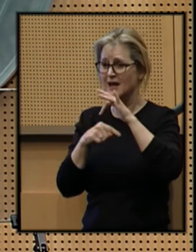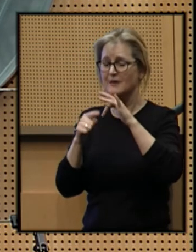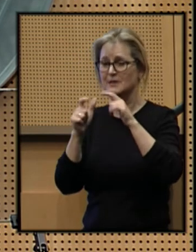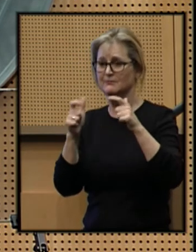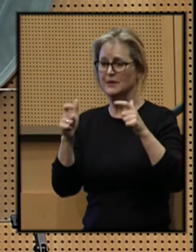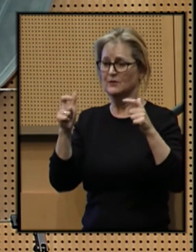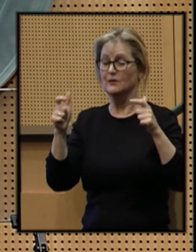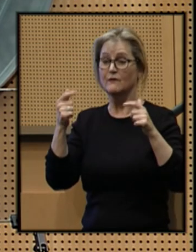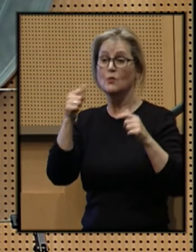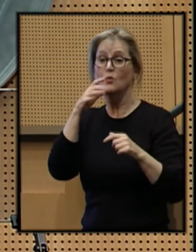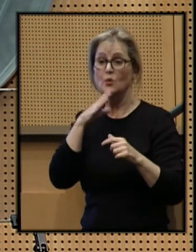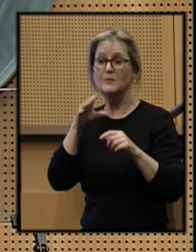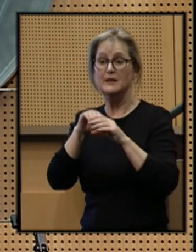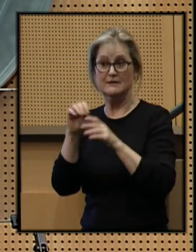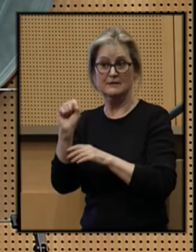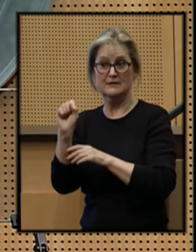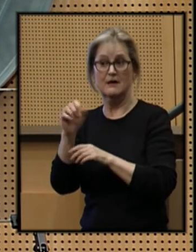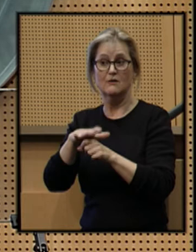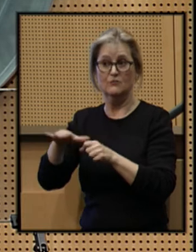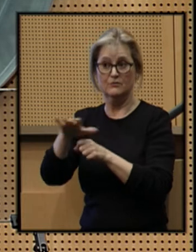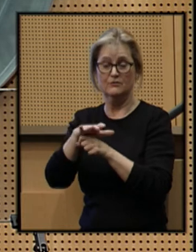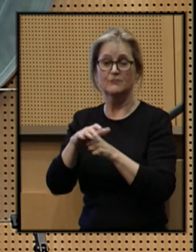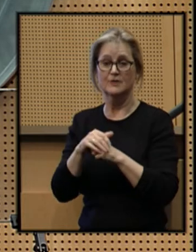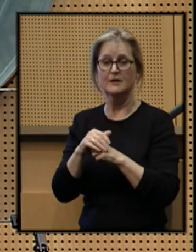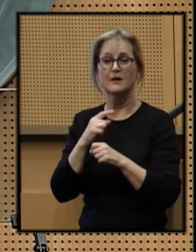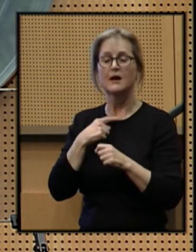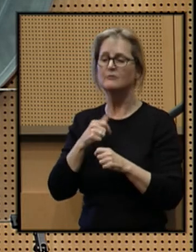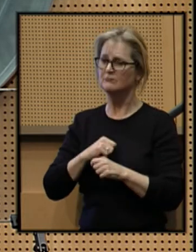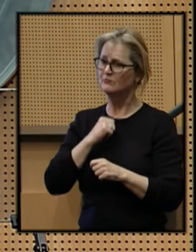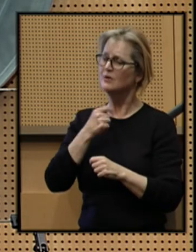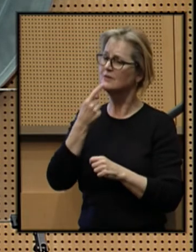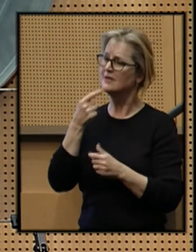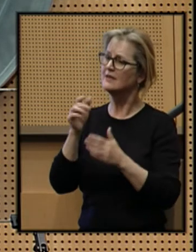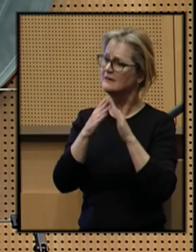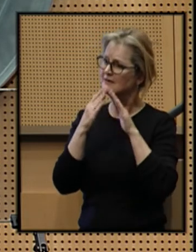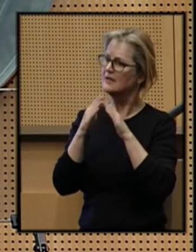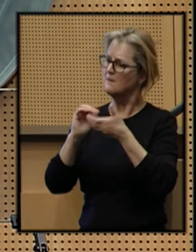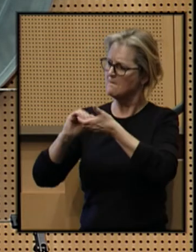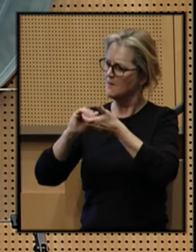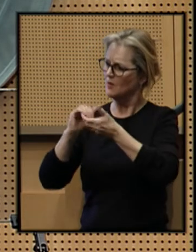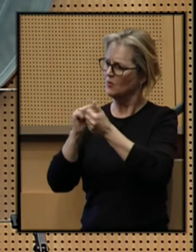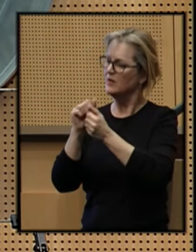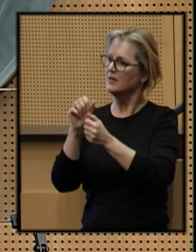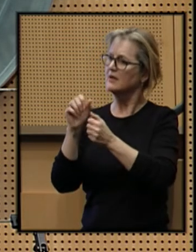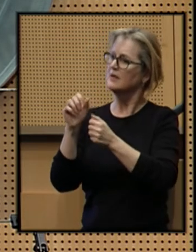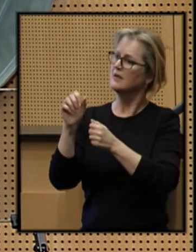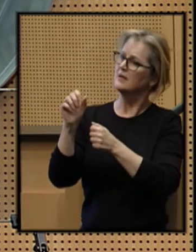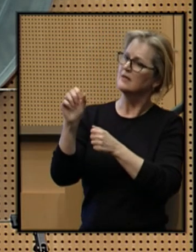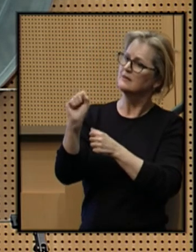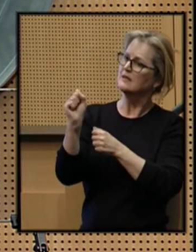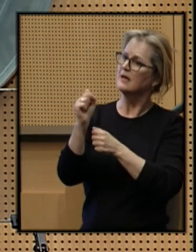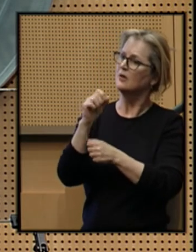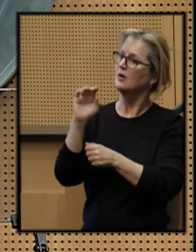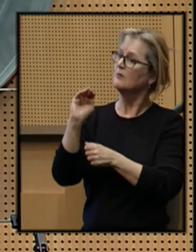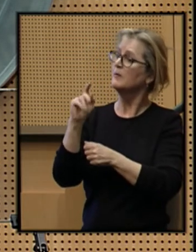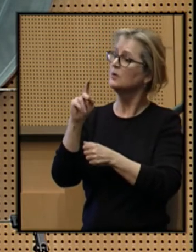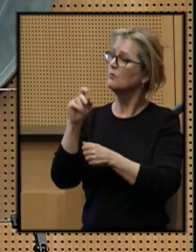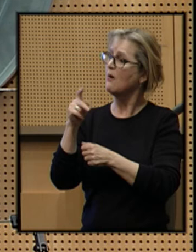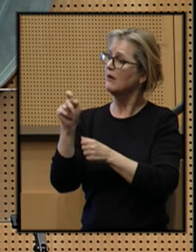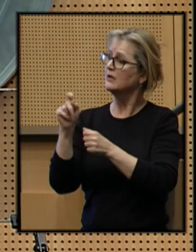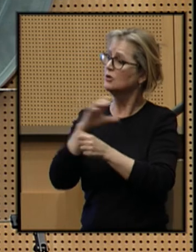for women in the Seattle region. I am proud to say that the city is partnering with the Seattle Metropolitan Chamber of Commerce